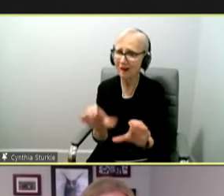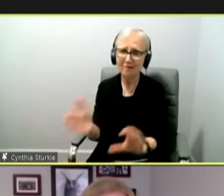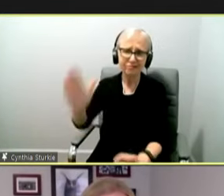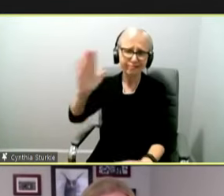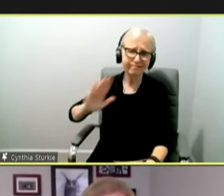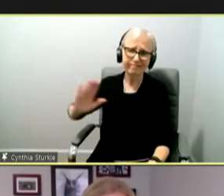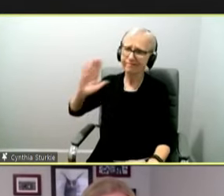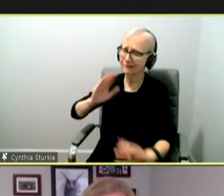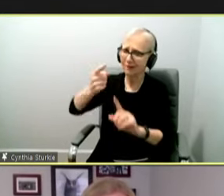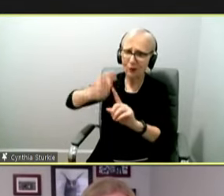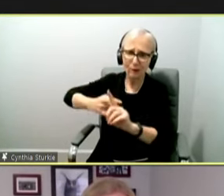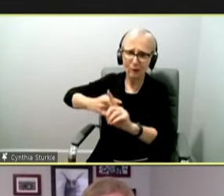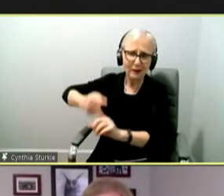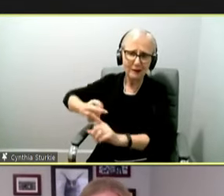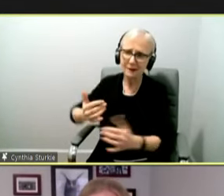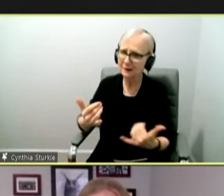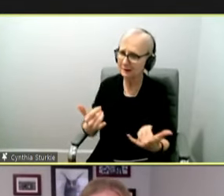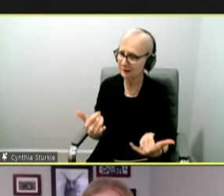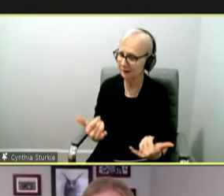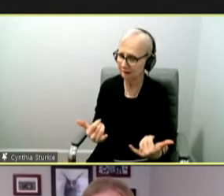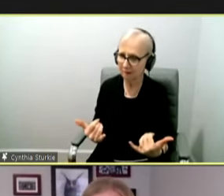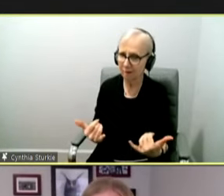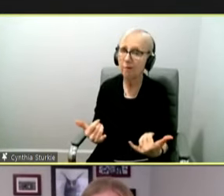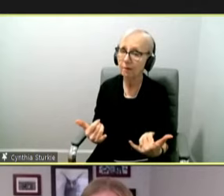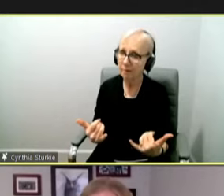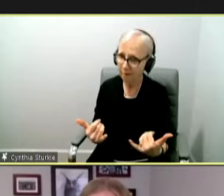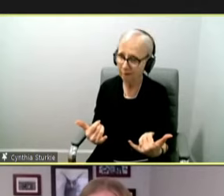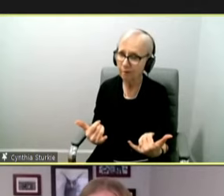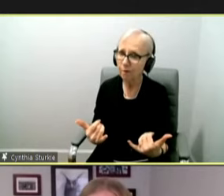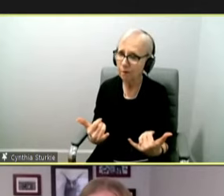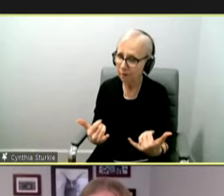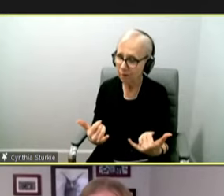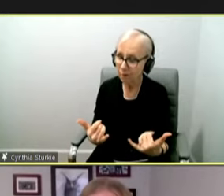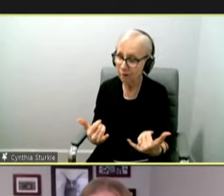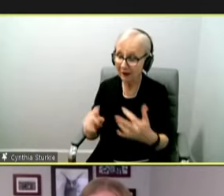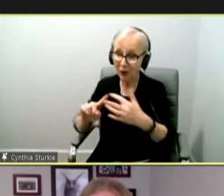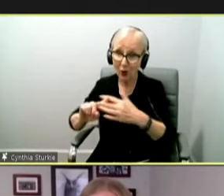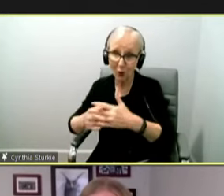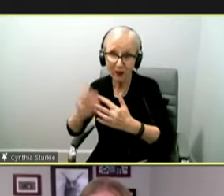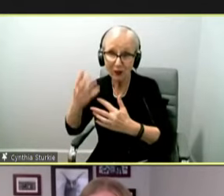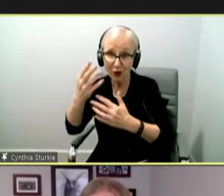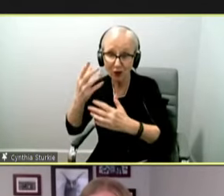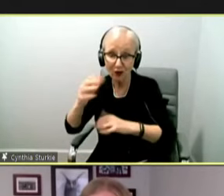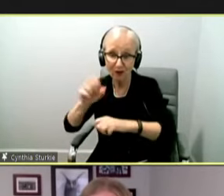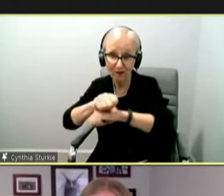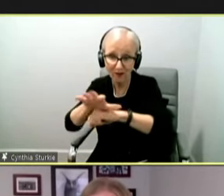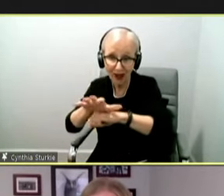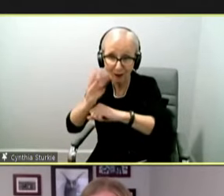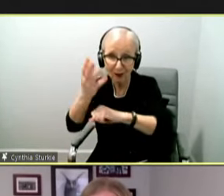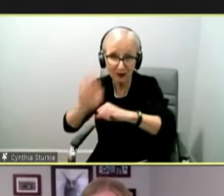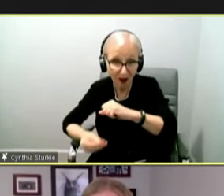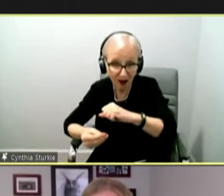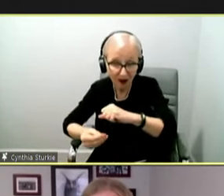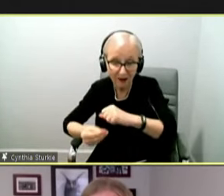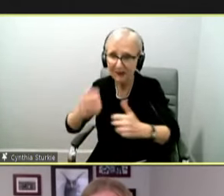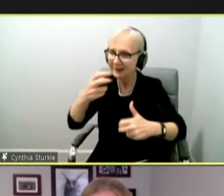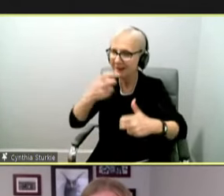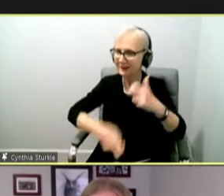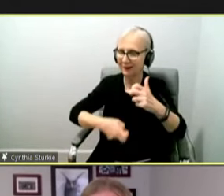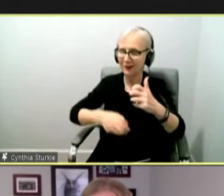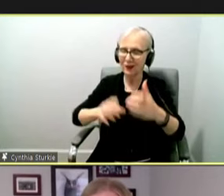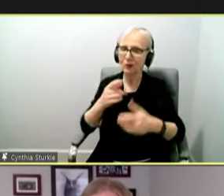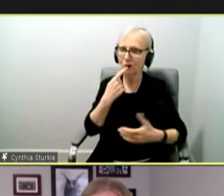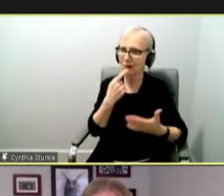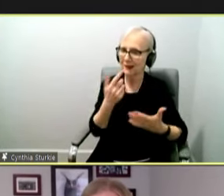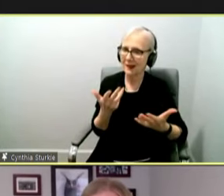So to address the question about, you know, is the original virus gone, I think that's a little bit difficult to say. This virus, you know, it makes